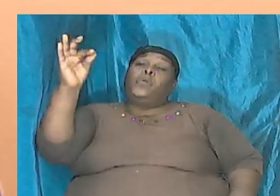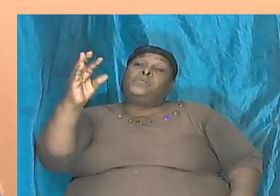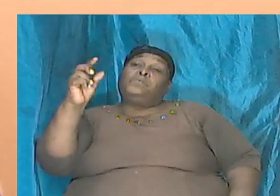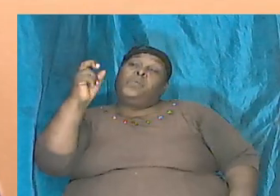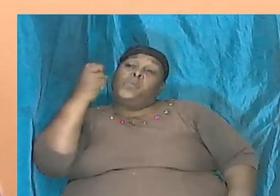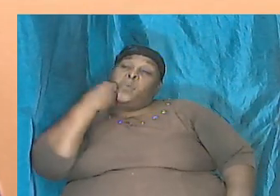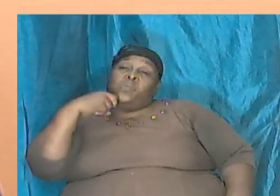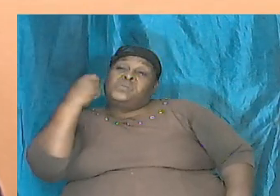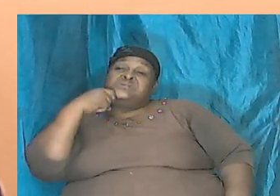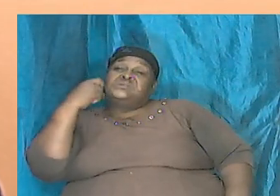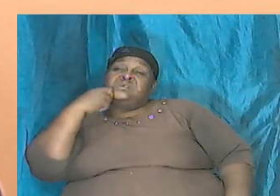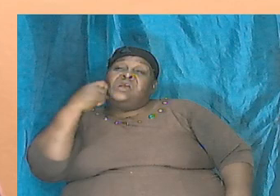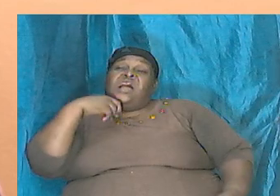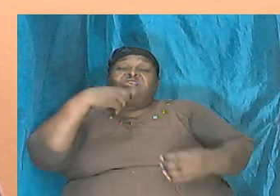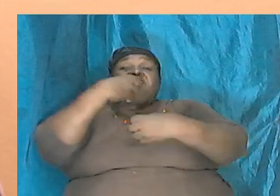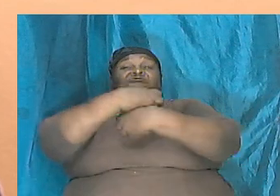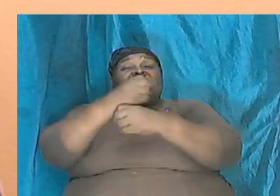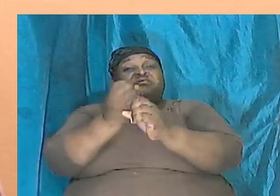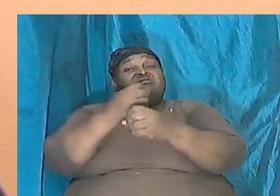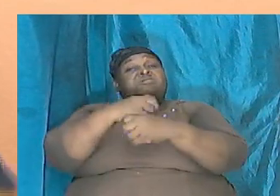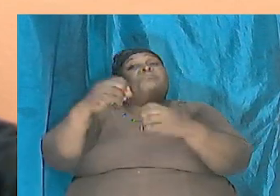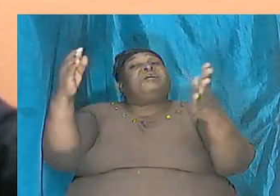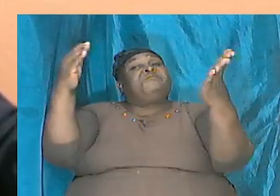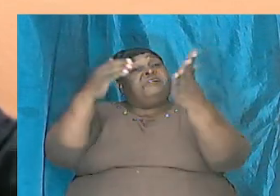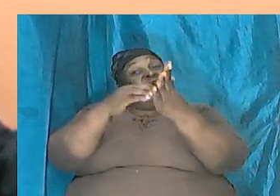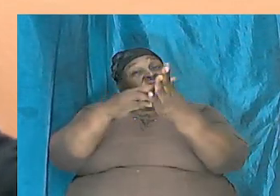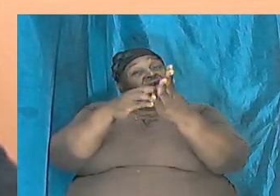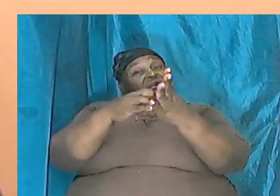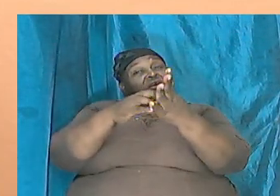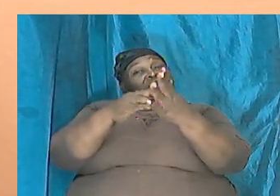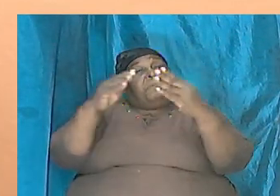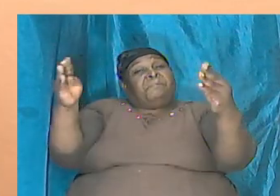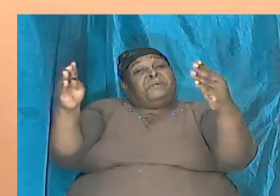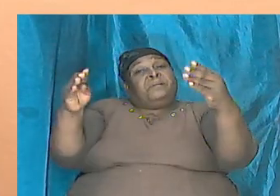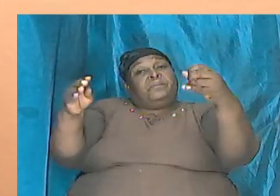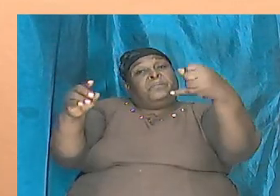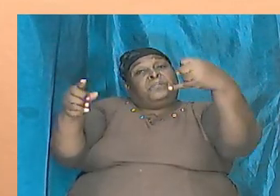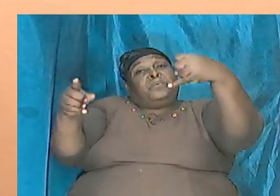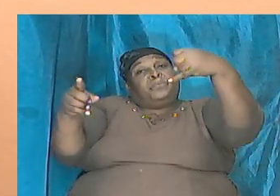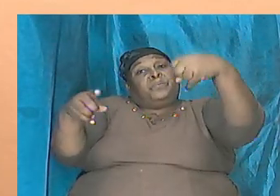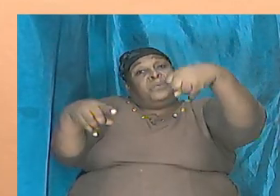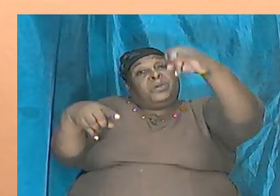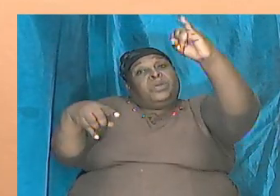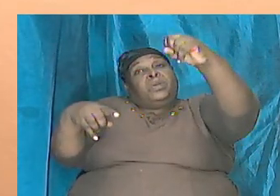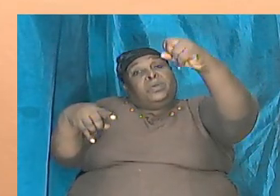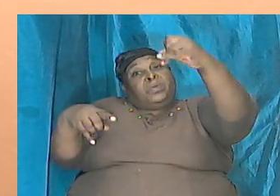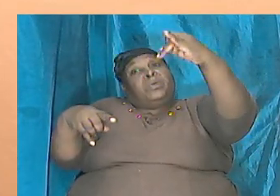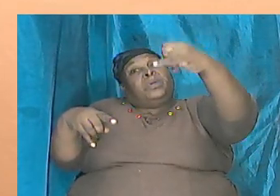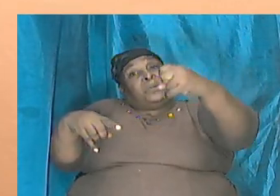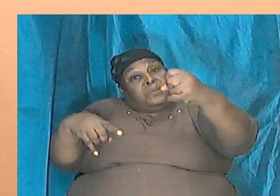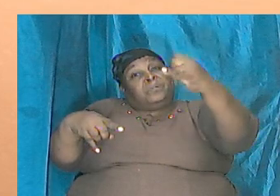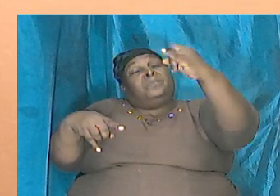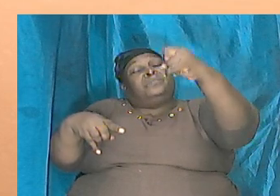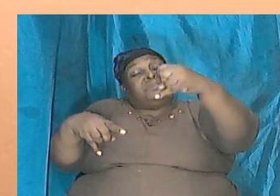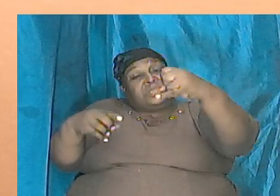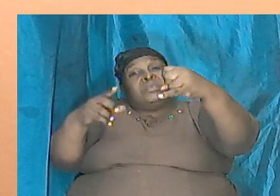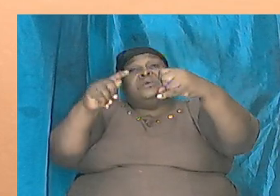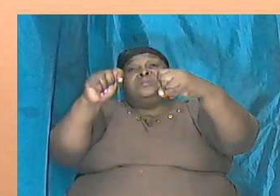the big massive creatures their tails are so big if they swing it can tear down